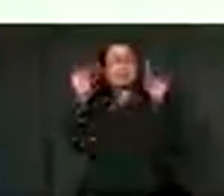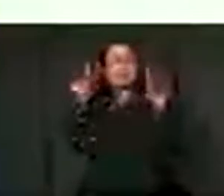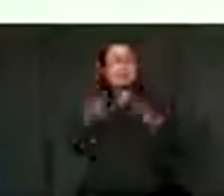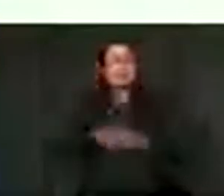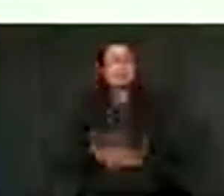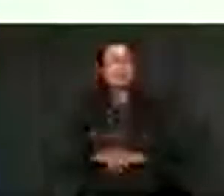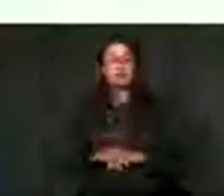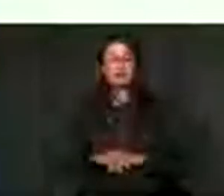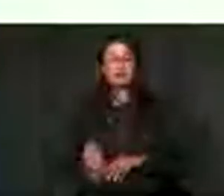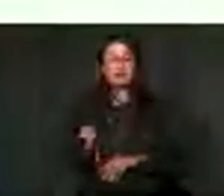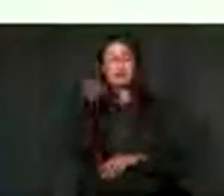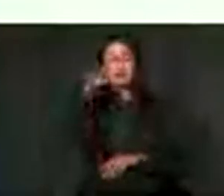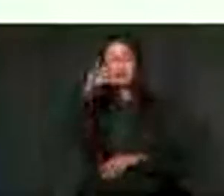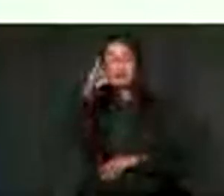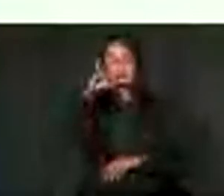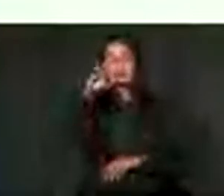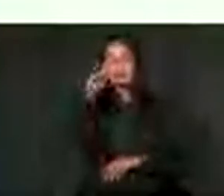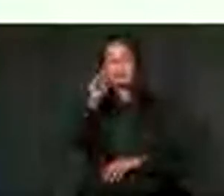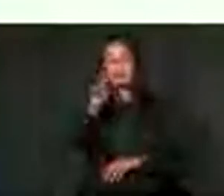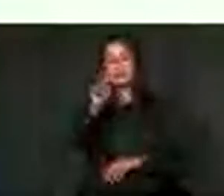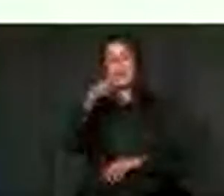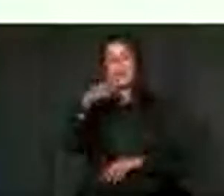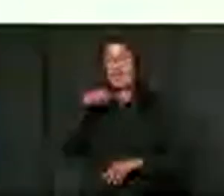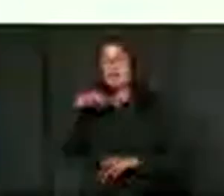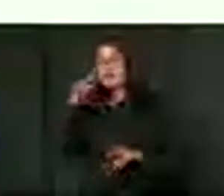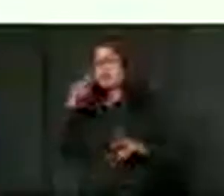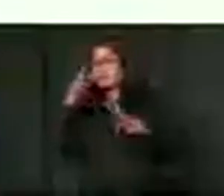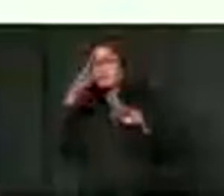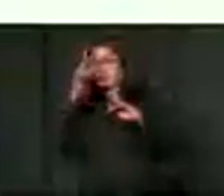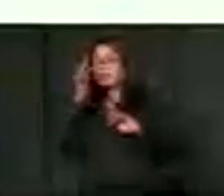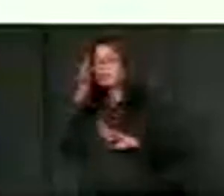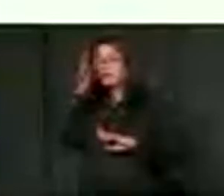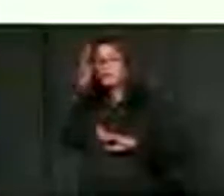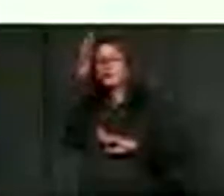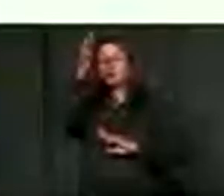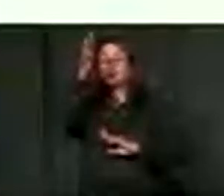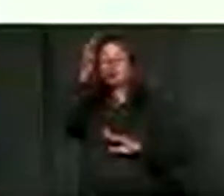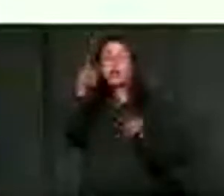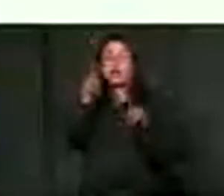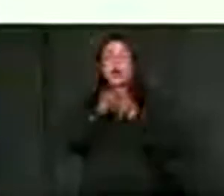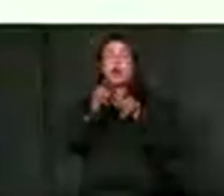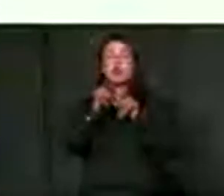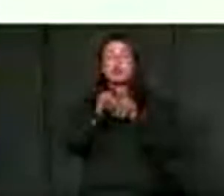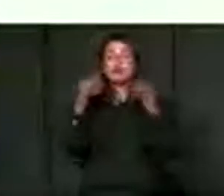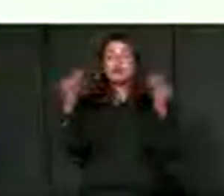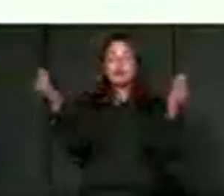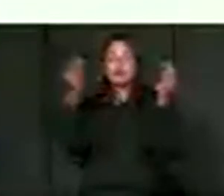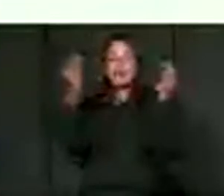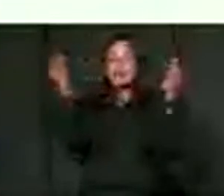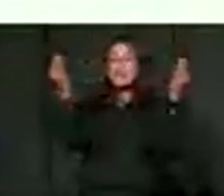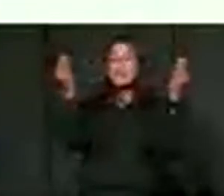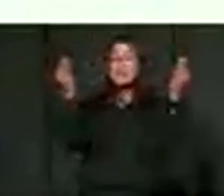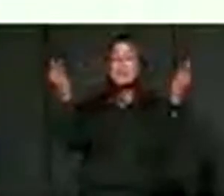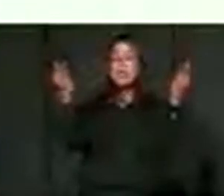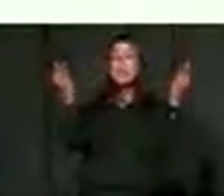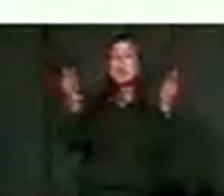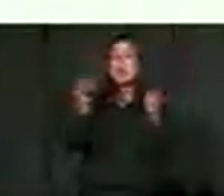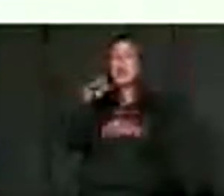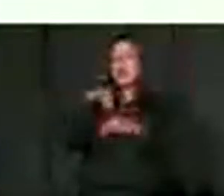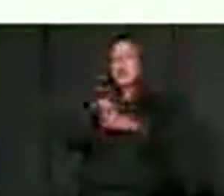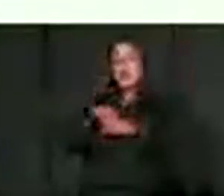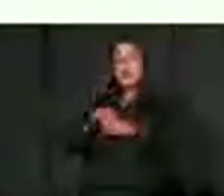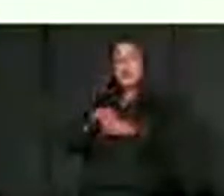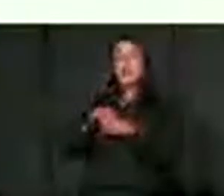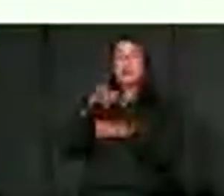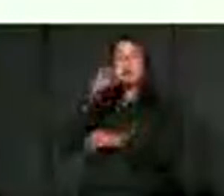as I say, I see our future or our success to reboot and rebuild, mainly being